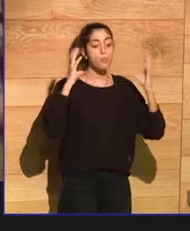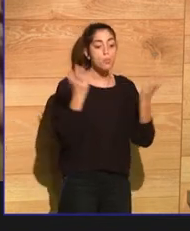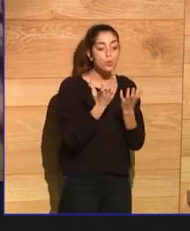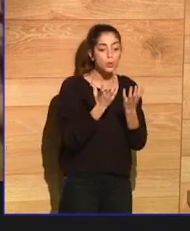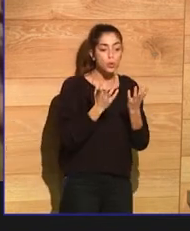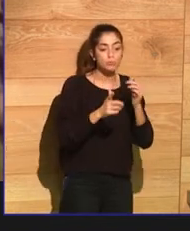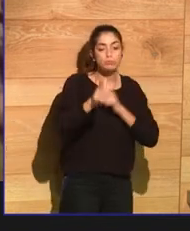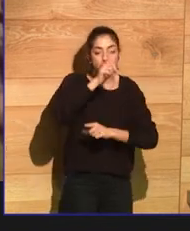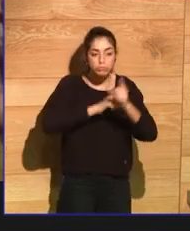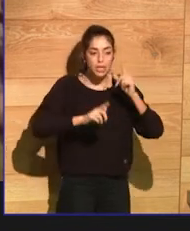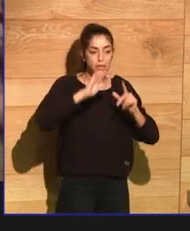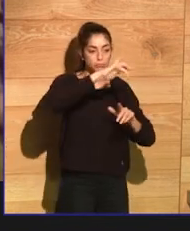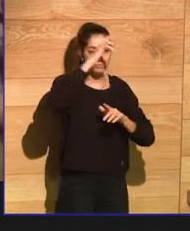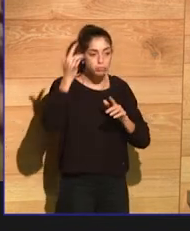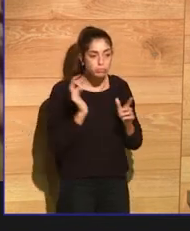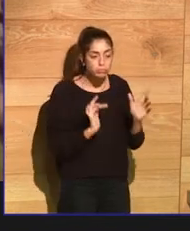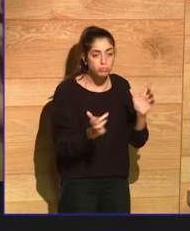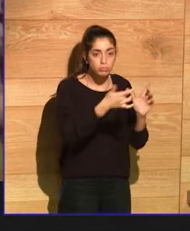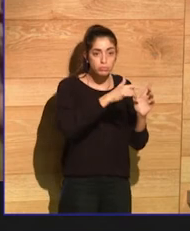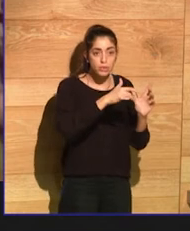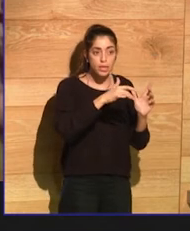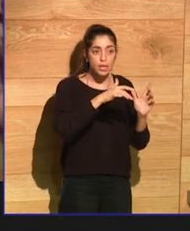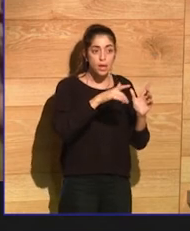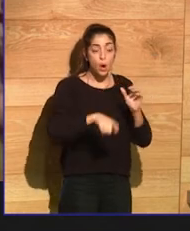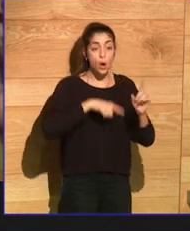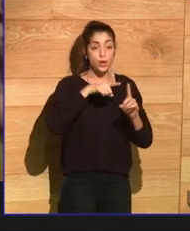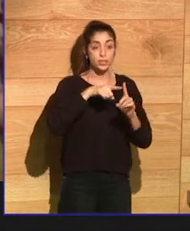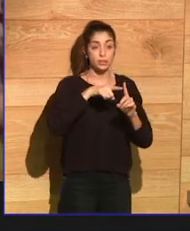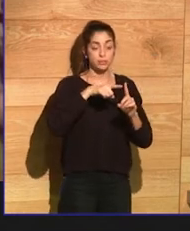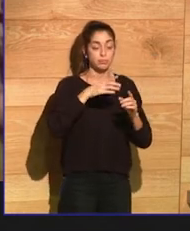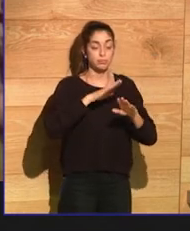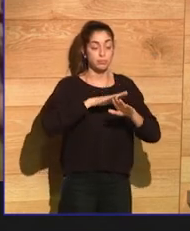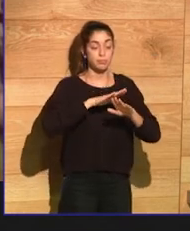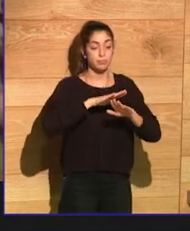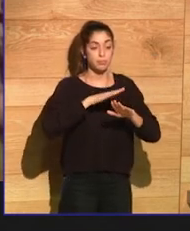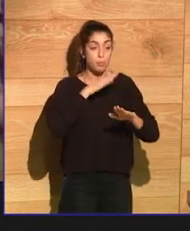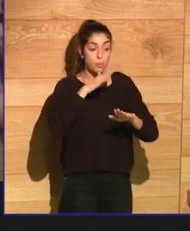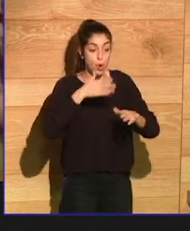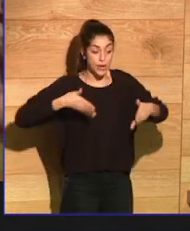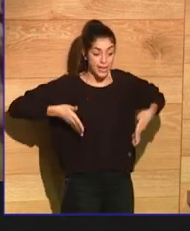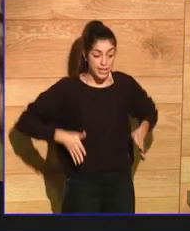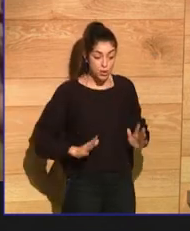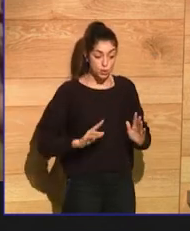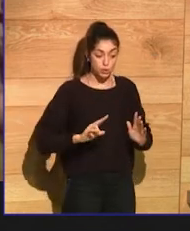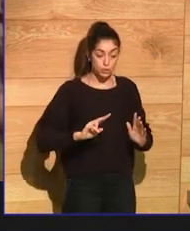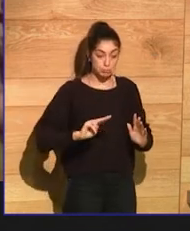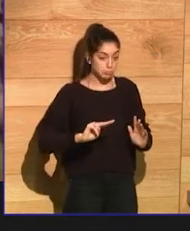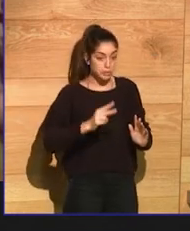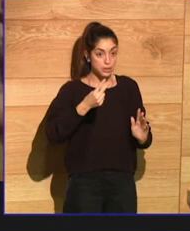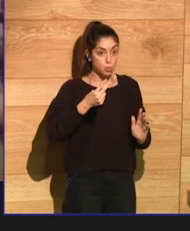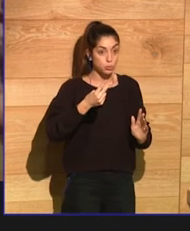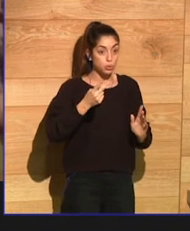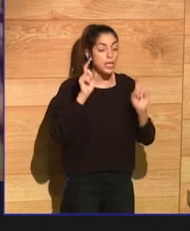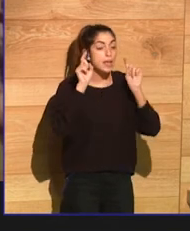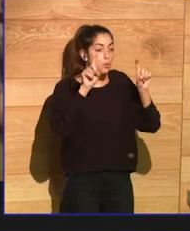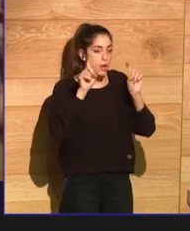based on this enormous number of second sons who were all raised well and all educated well, but for whom there really wasn't a